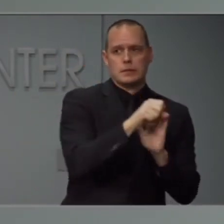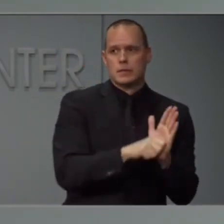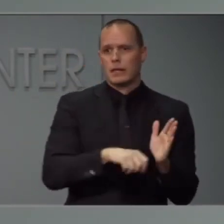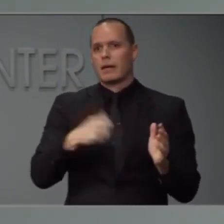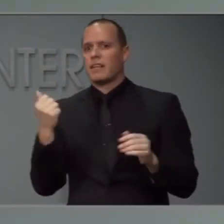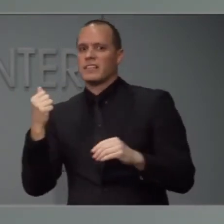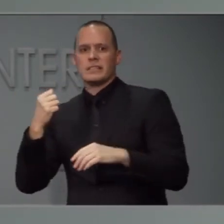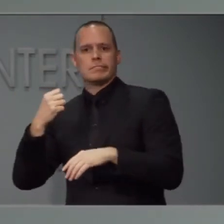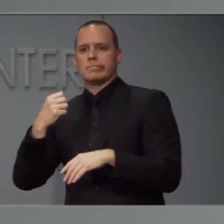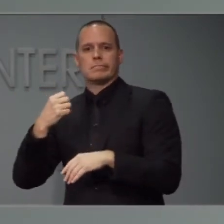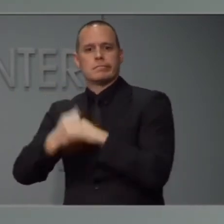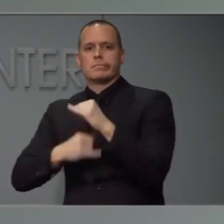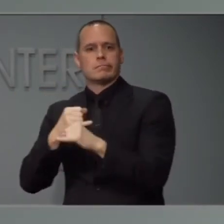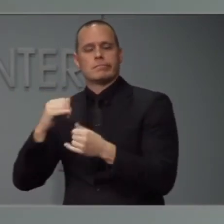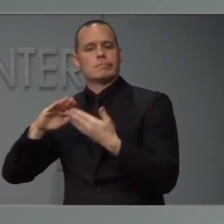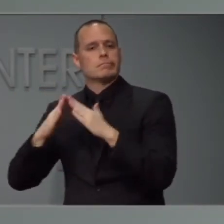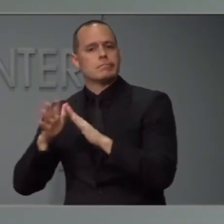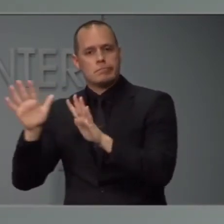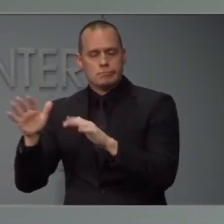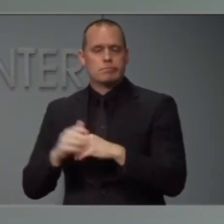protecting them in the best way possible.